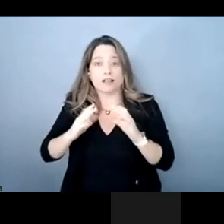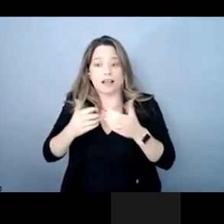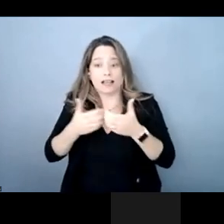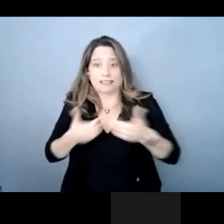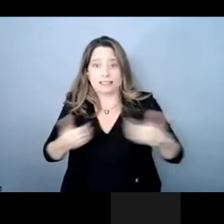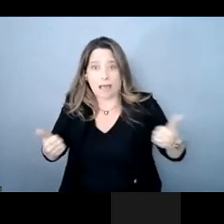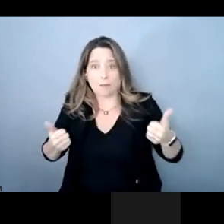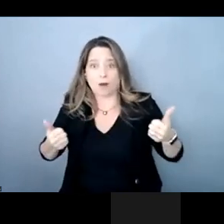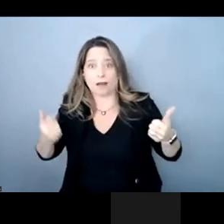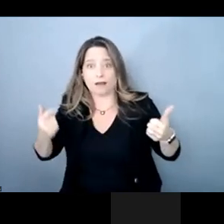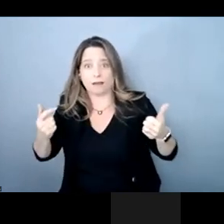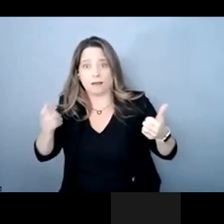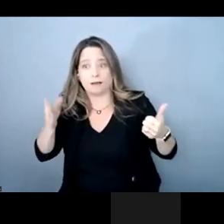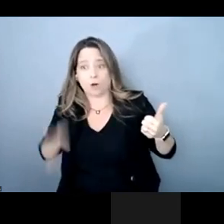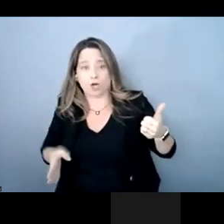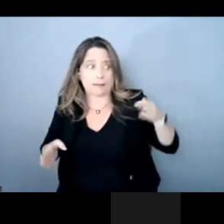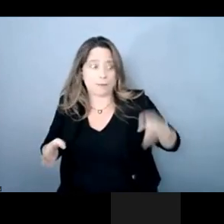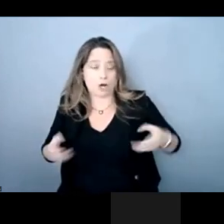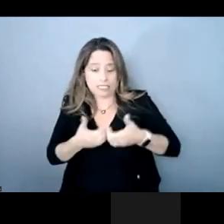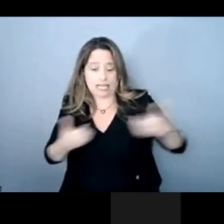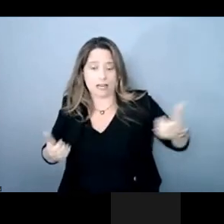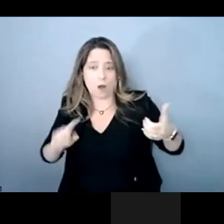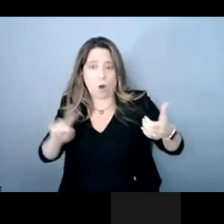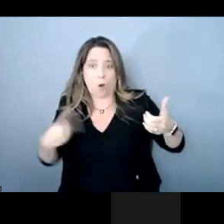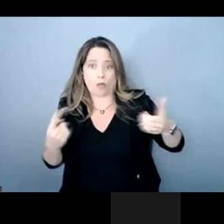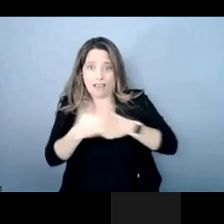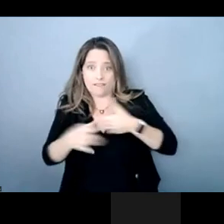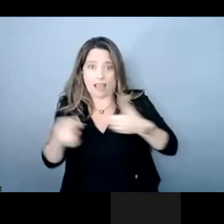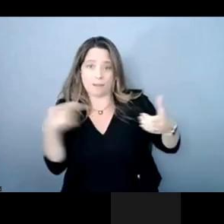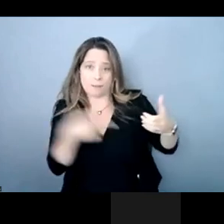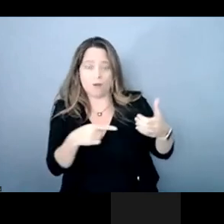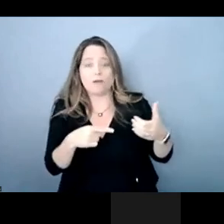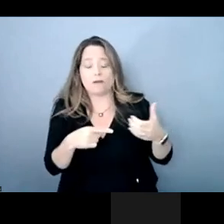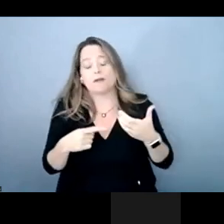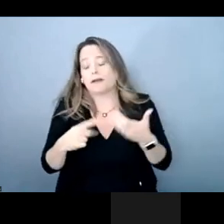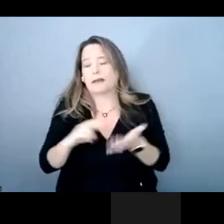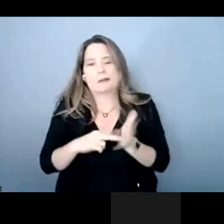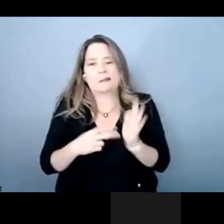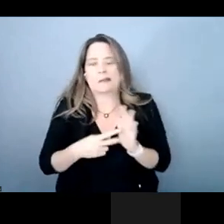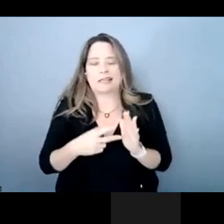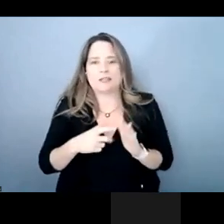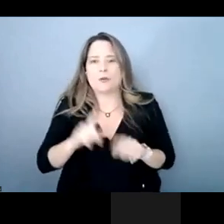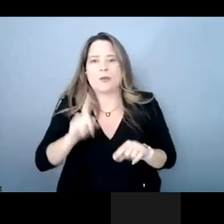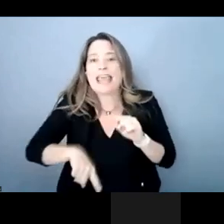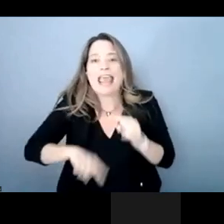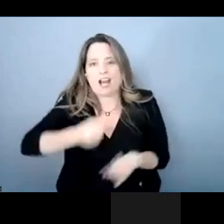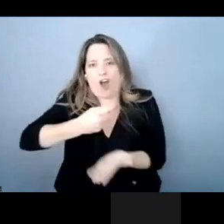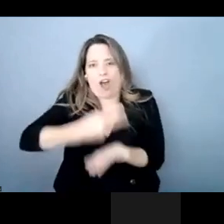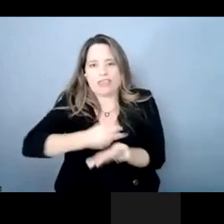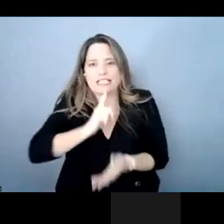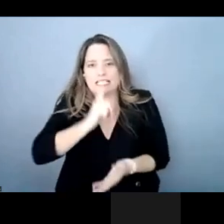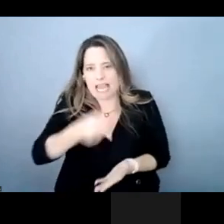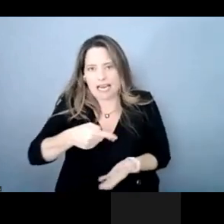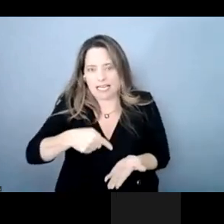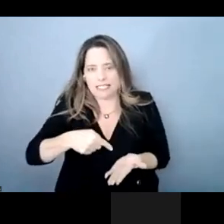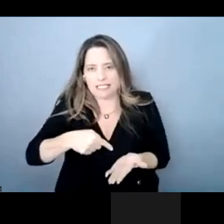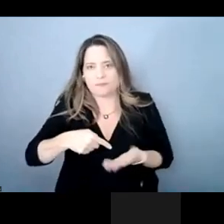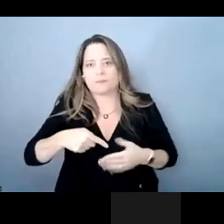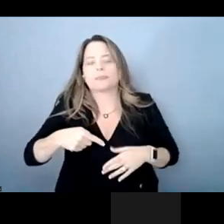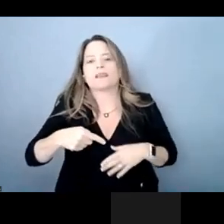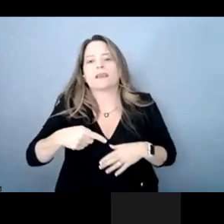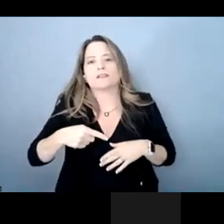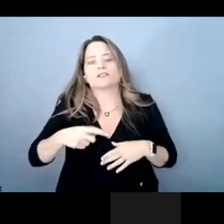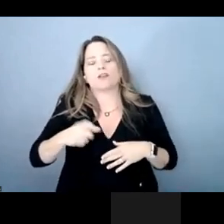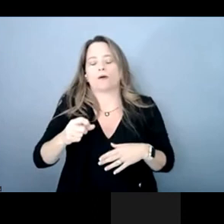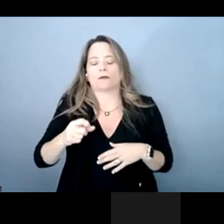it's all of my research has shown that half of the transcript is highly unlikely to be admitted which is good for the